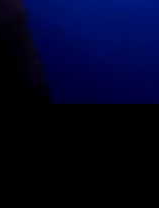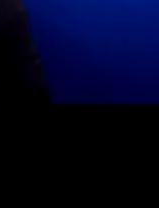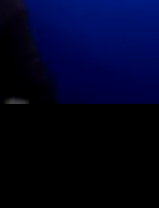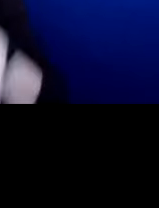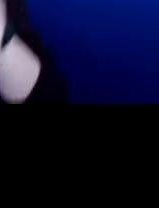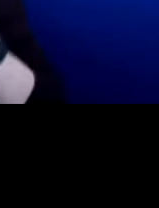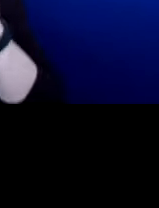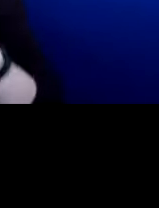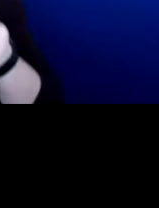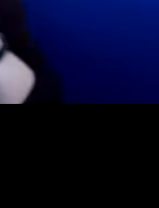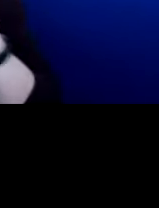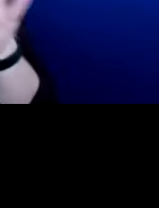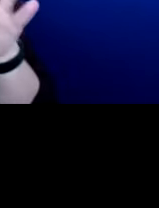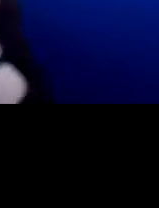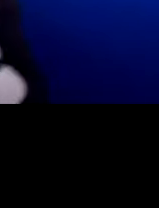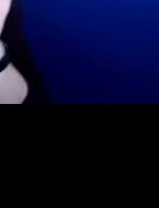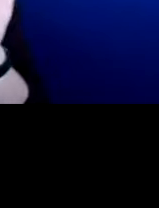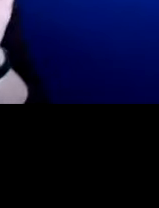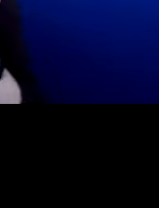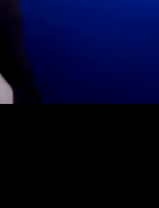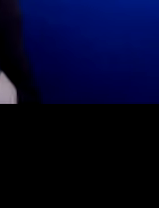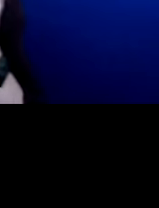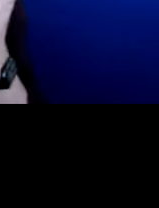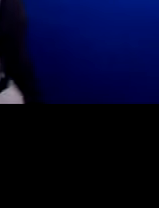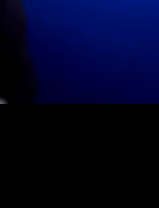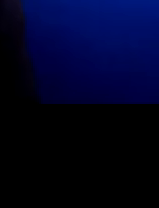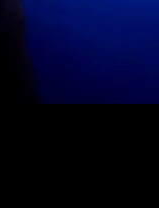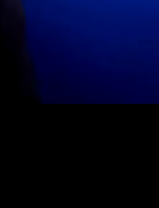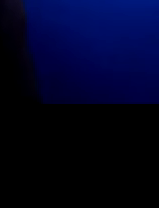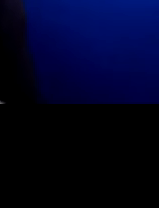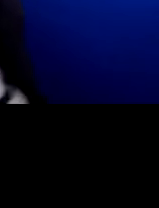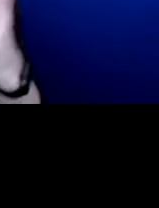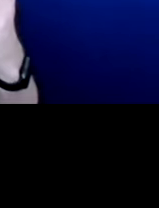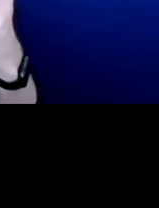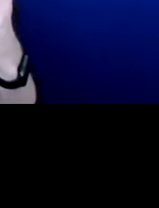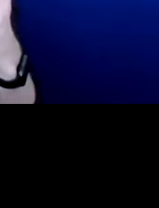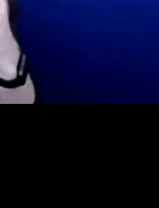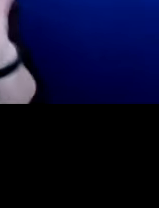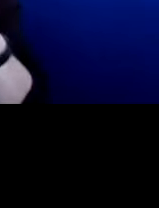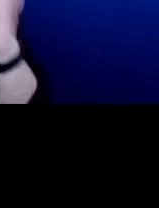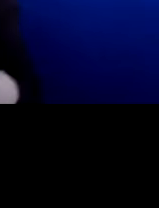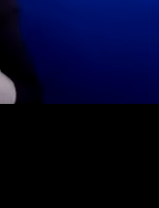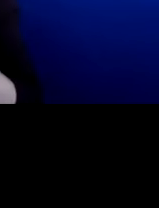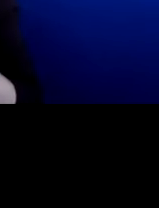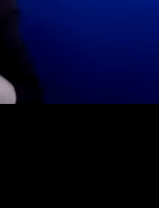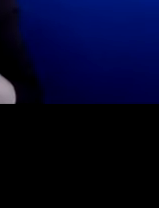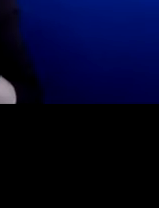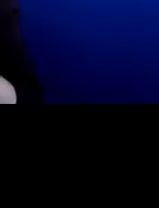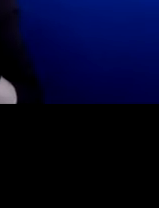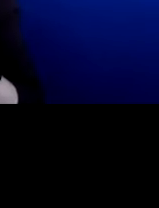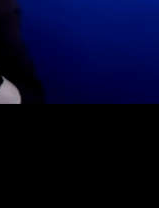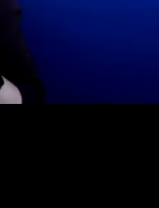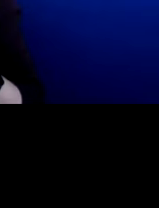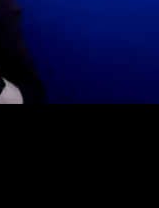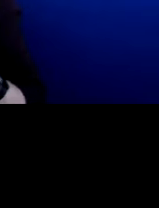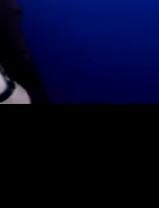the DA bill, domestic abuse bill, and how it's concluded that, you know, having a bind for services would